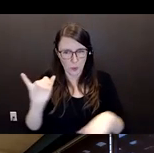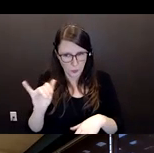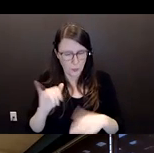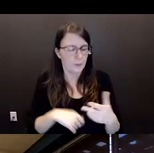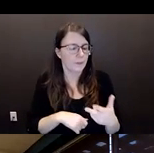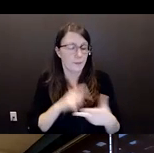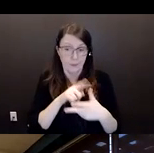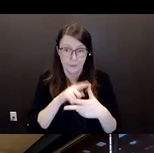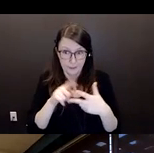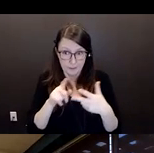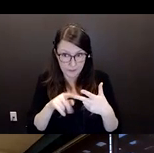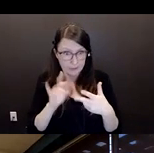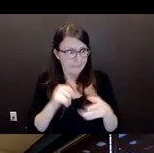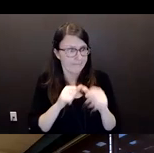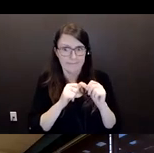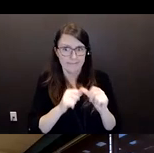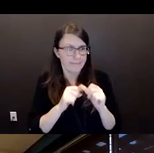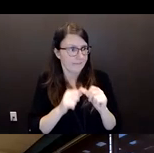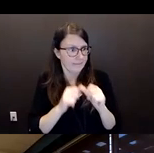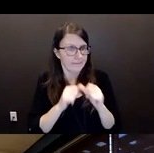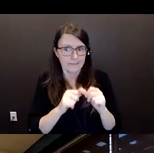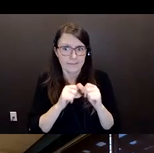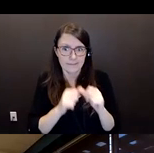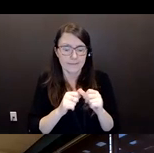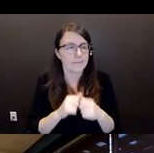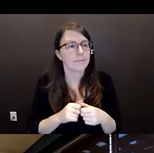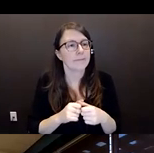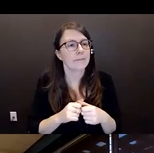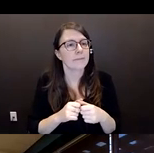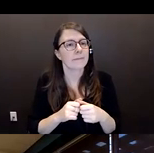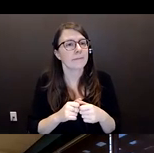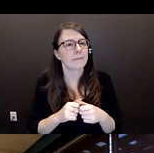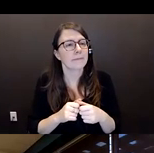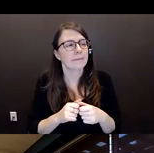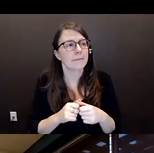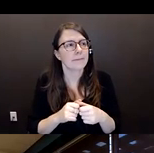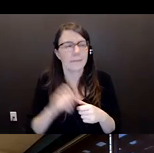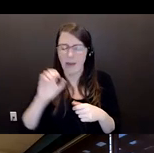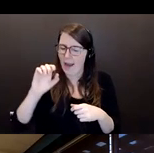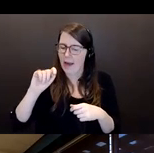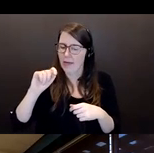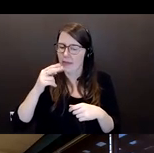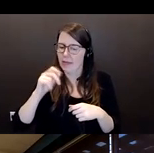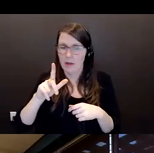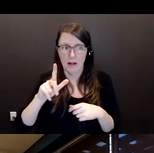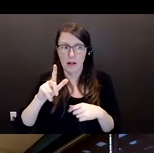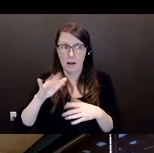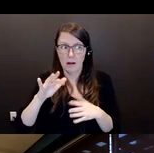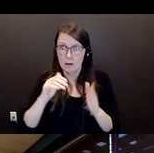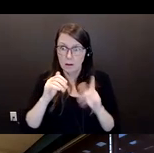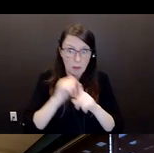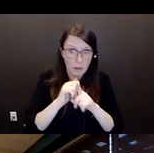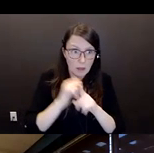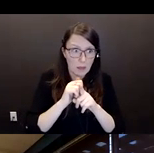on for quite a while. Ethel didn't really realize what exactly was going on for the